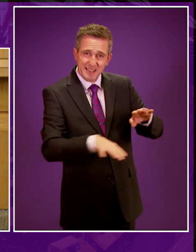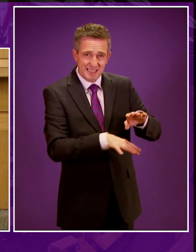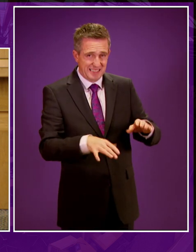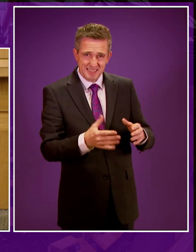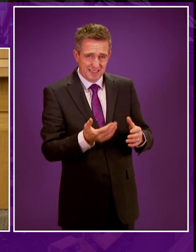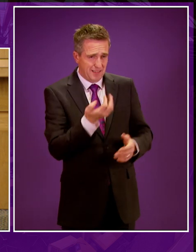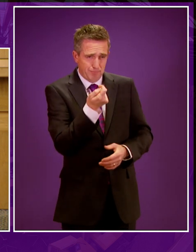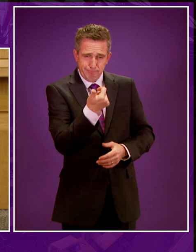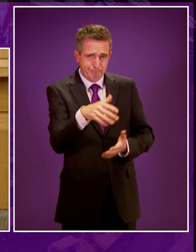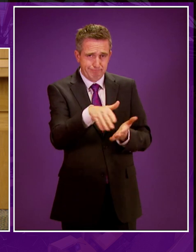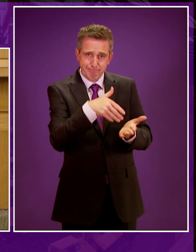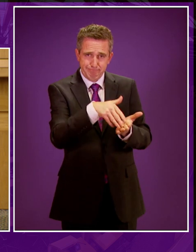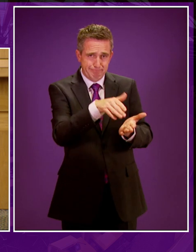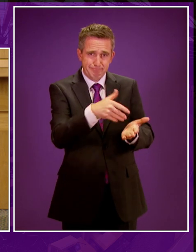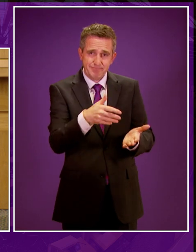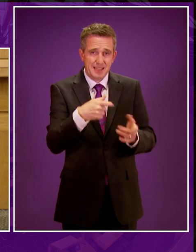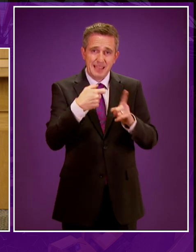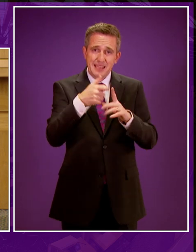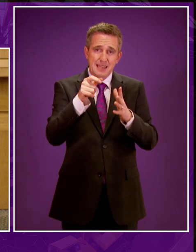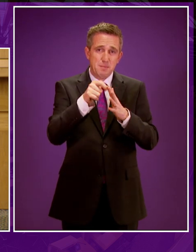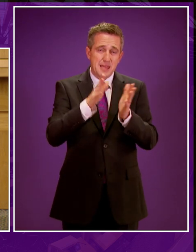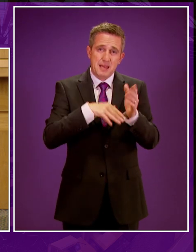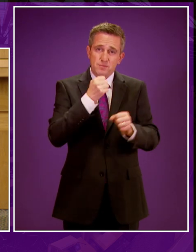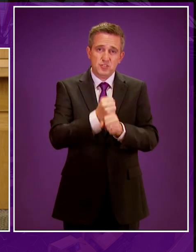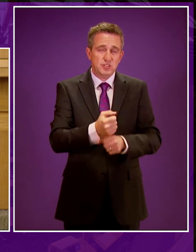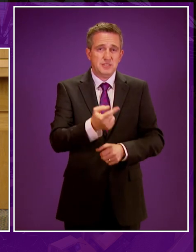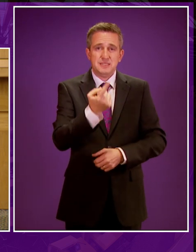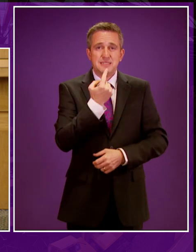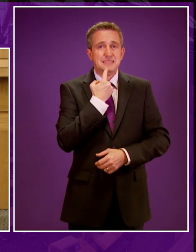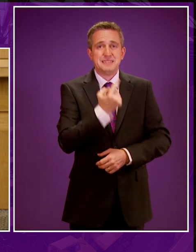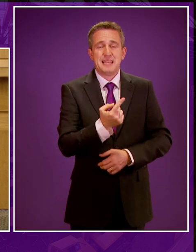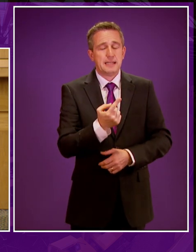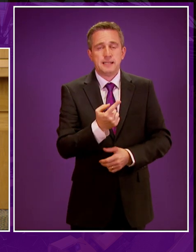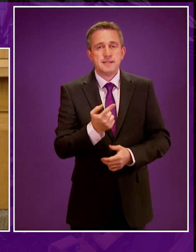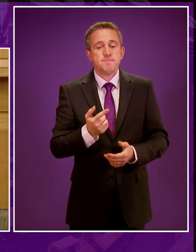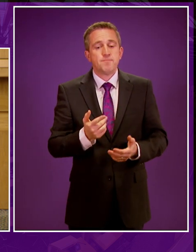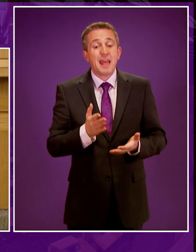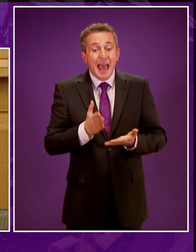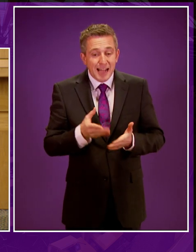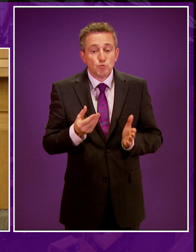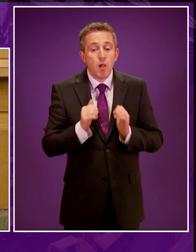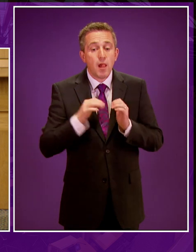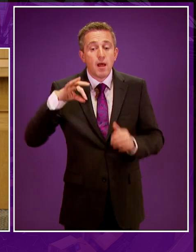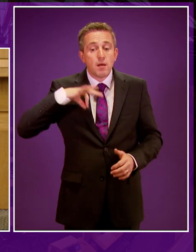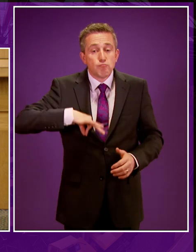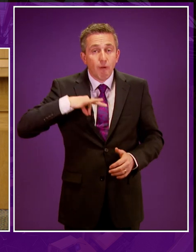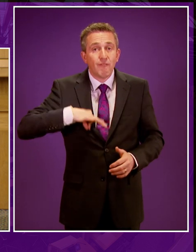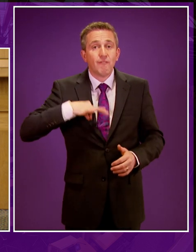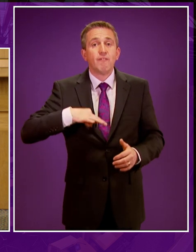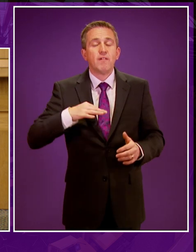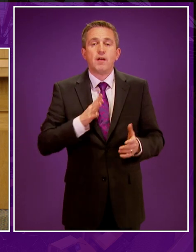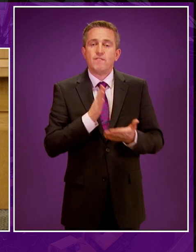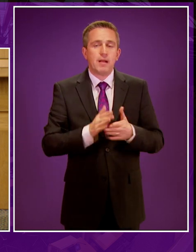The KPMG report was cited by many and I think that sounds a light on the extent to which perhaps the economic